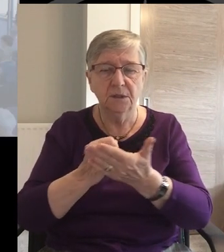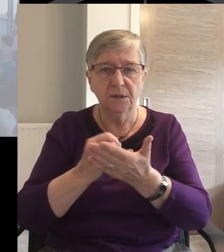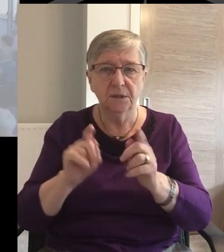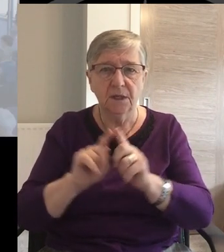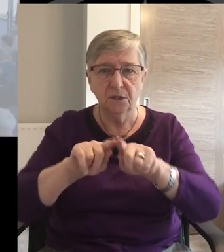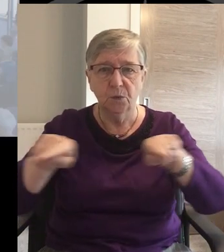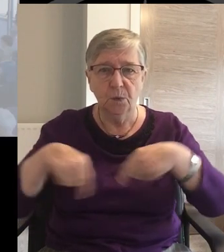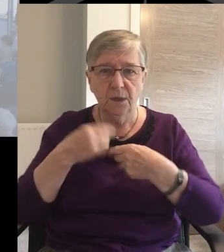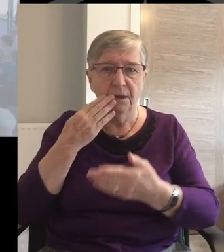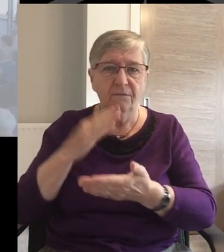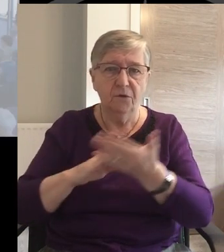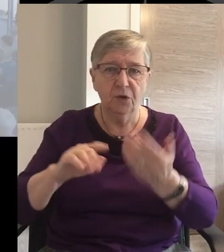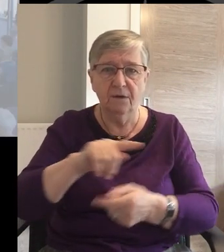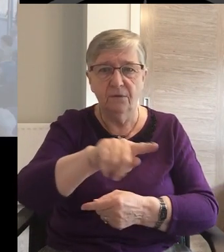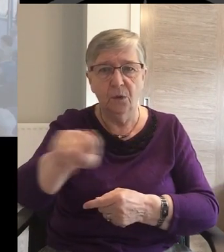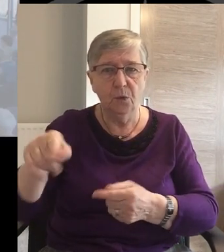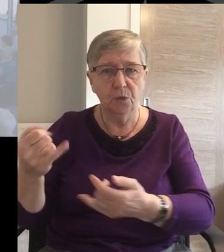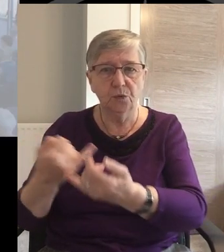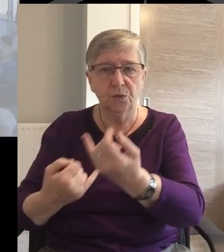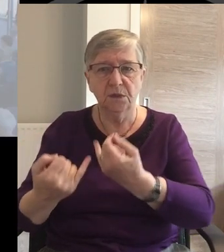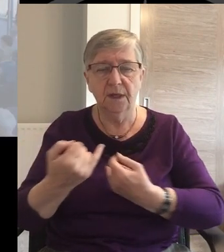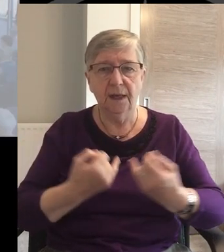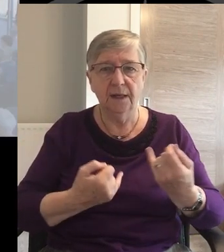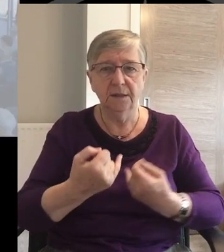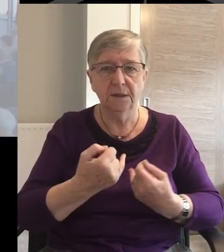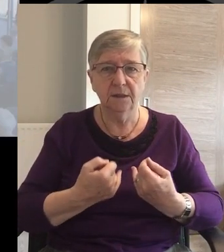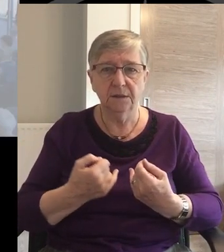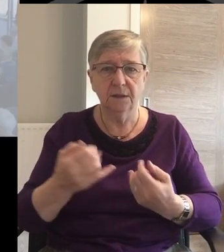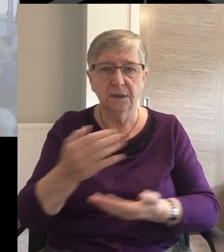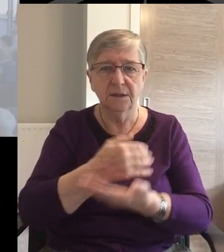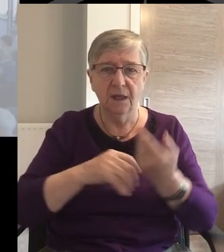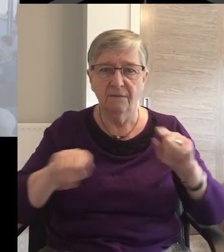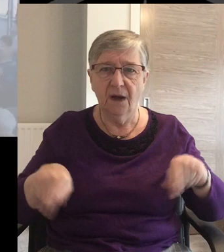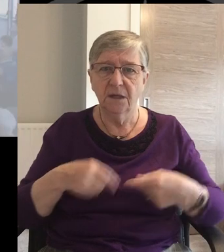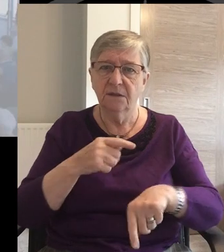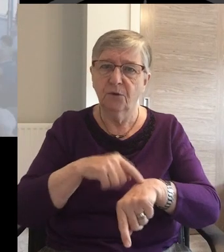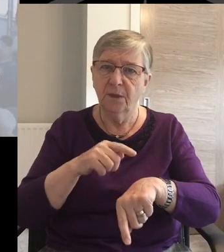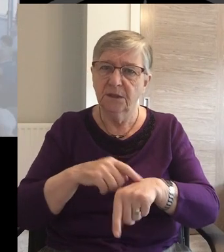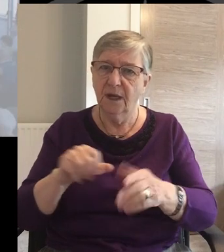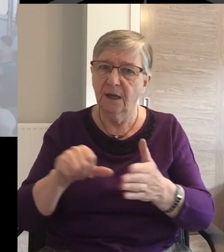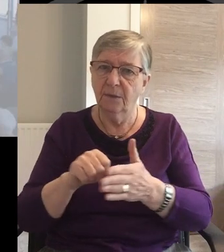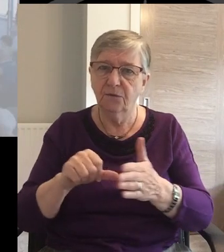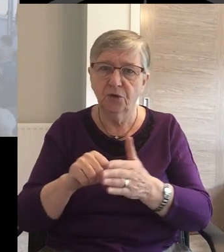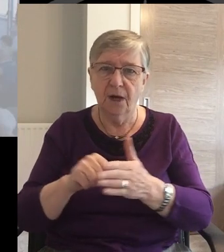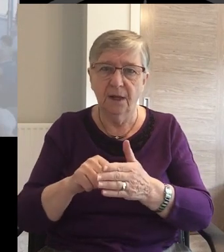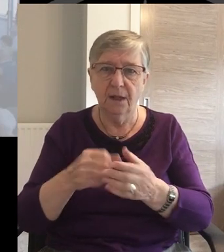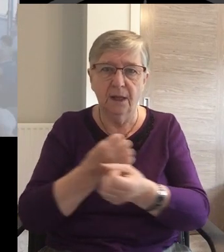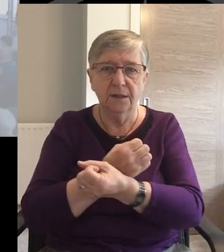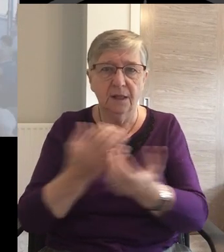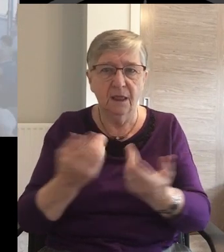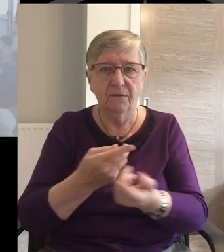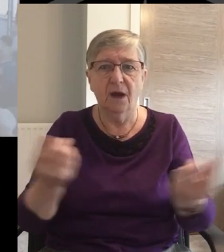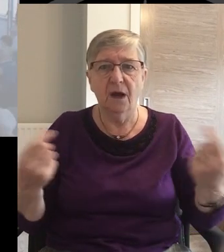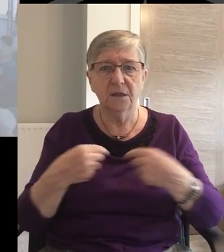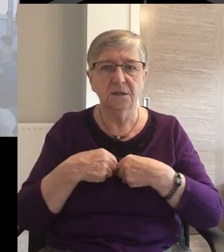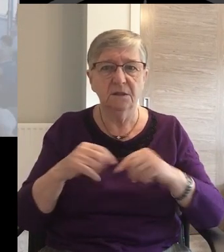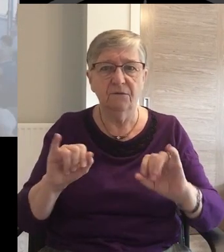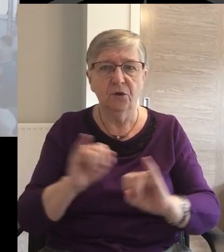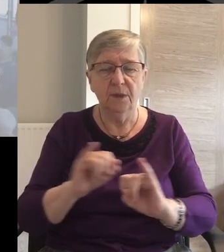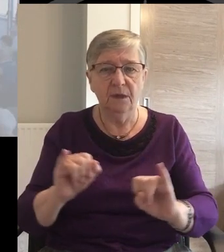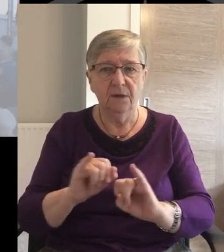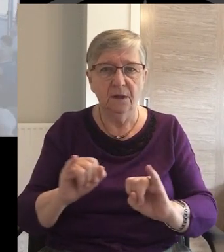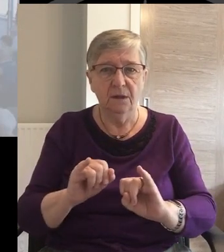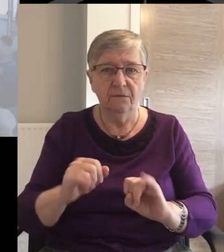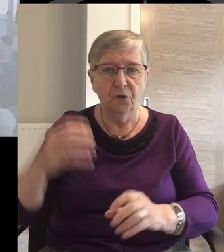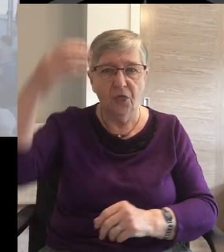sins To give you the great Those who sinned against us To give you the same As the Son of the Lord And give us the